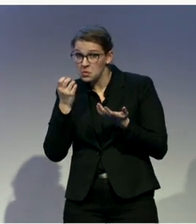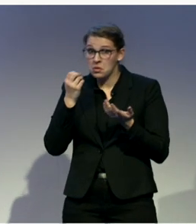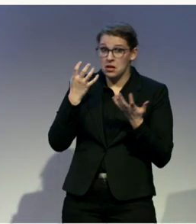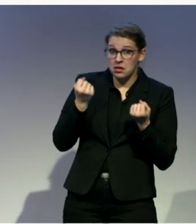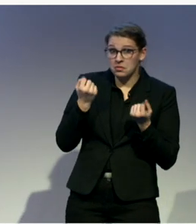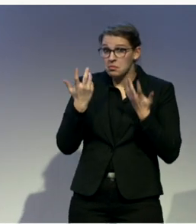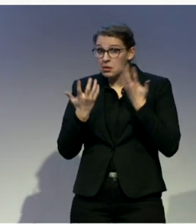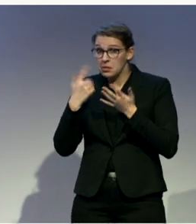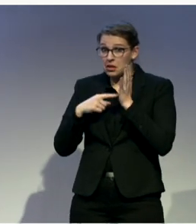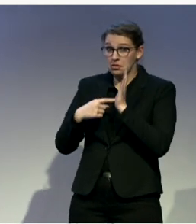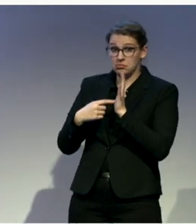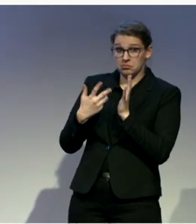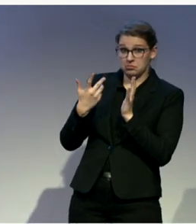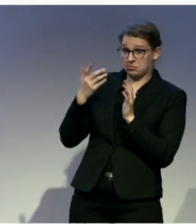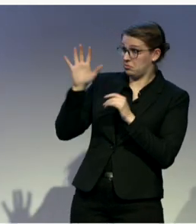your country?